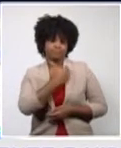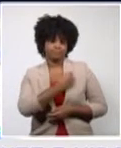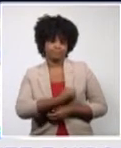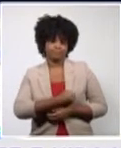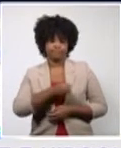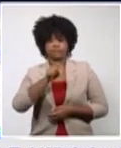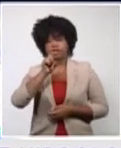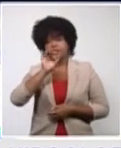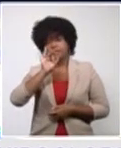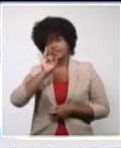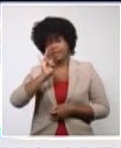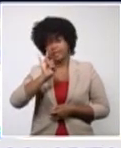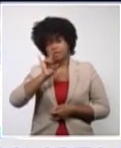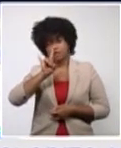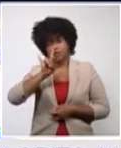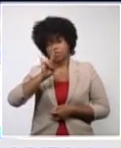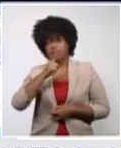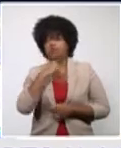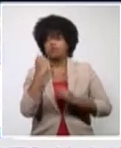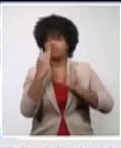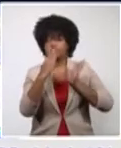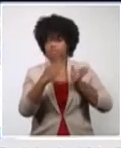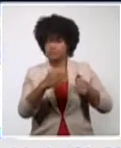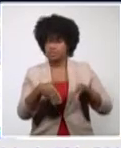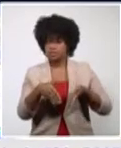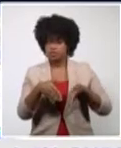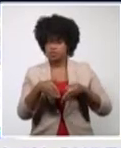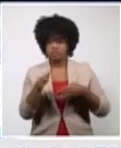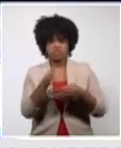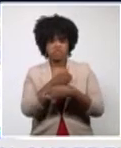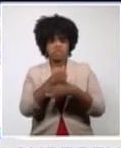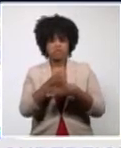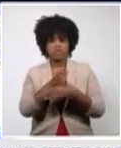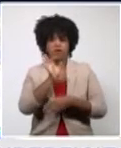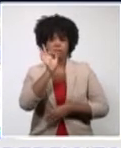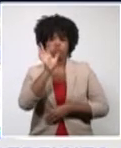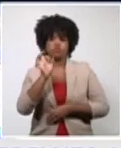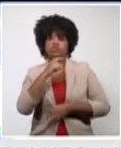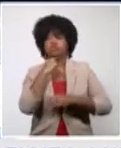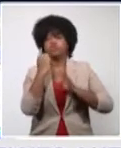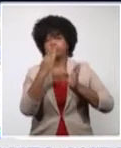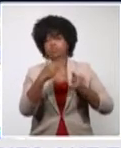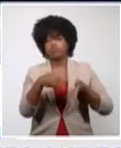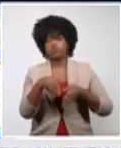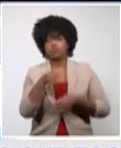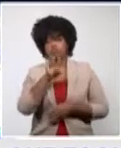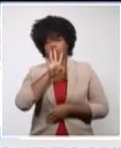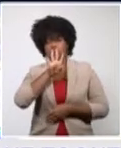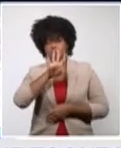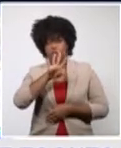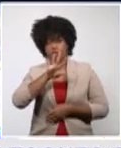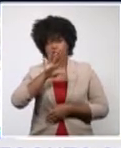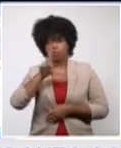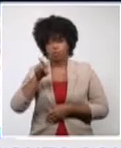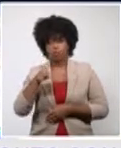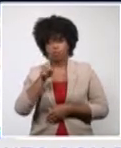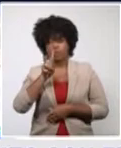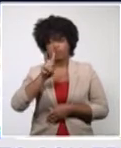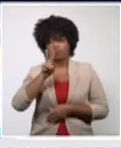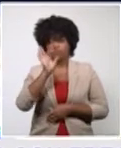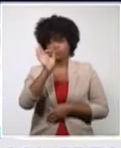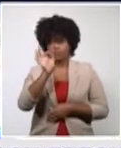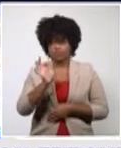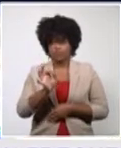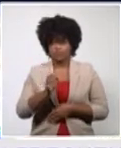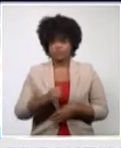The lethality in the world that we also comment on. In our